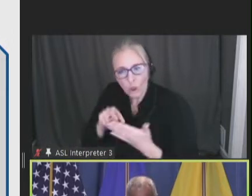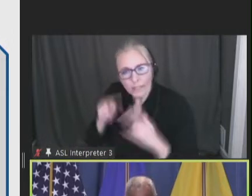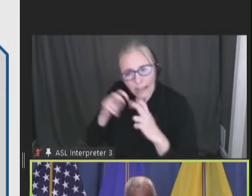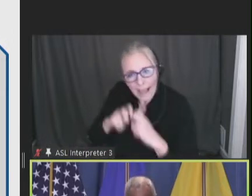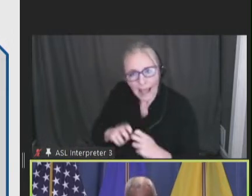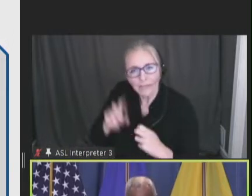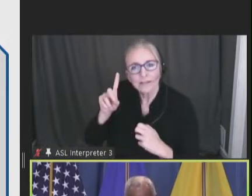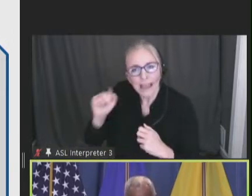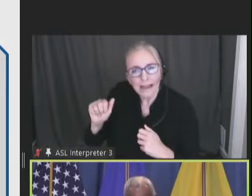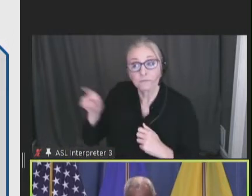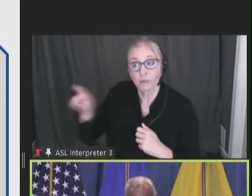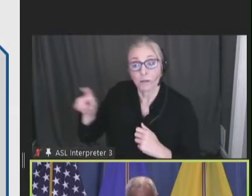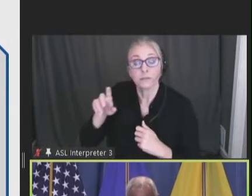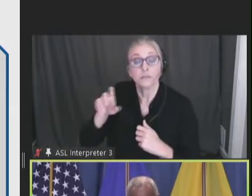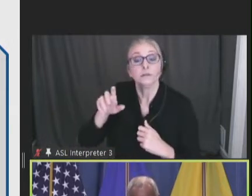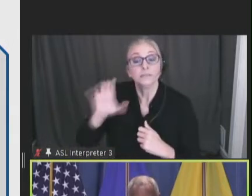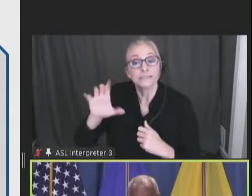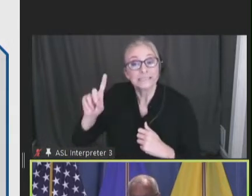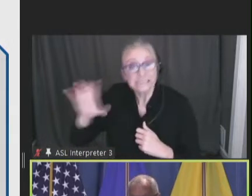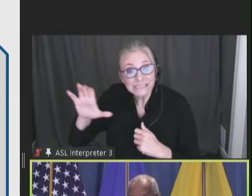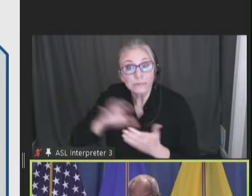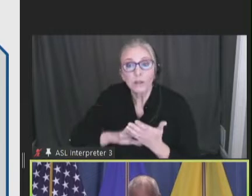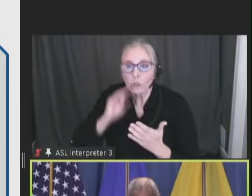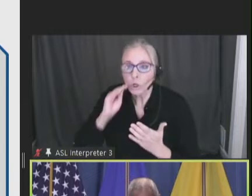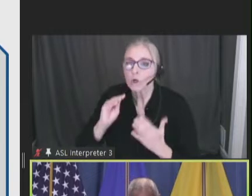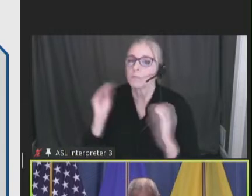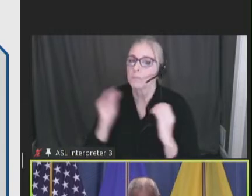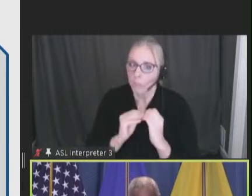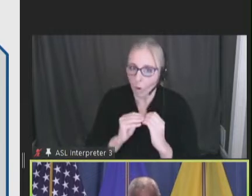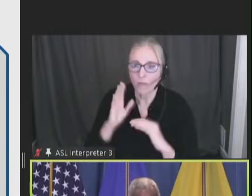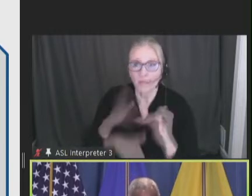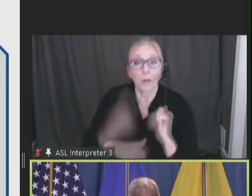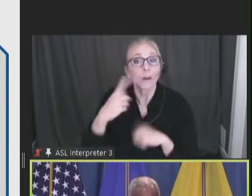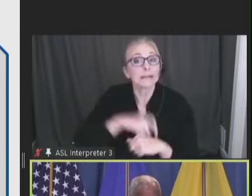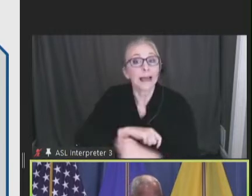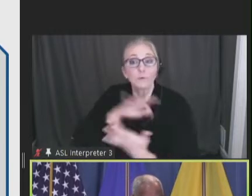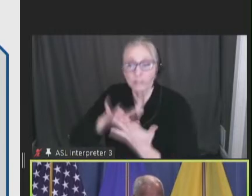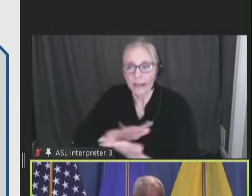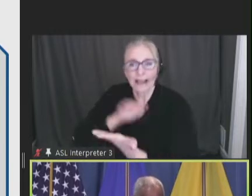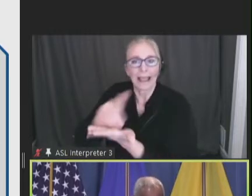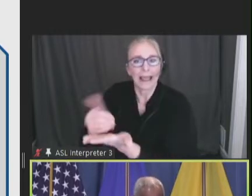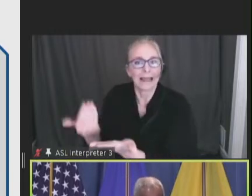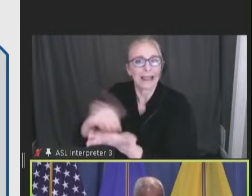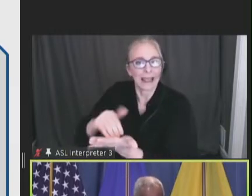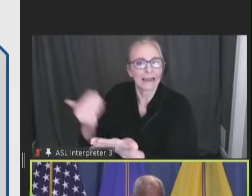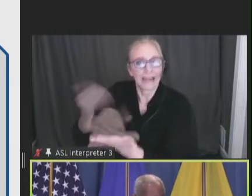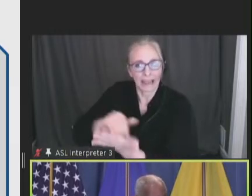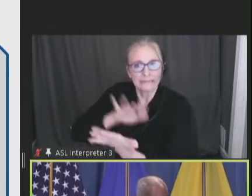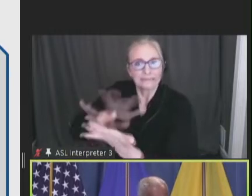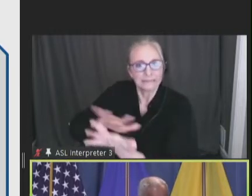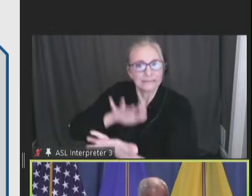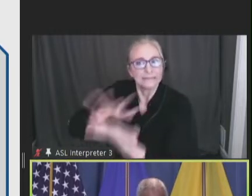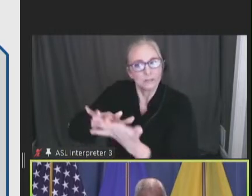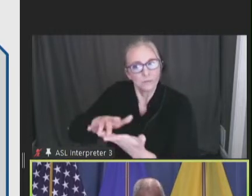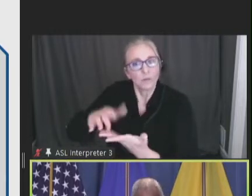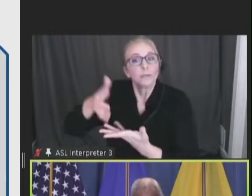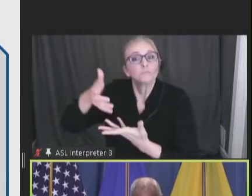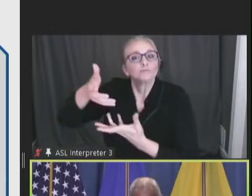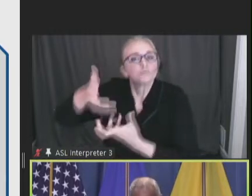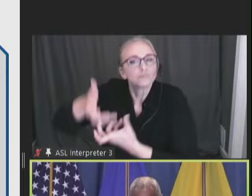from CDC. And we learned that it takes multiple touches, contacts or encounters to build trust